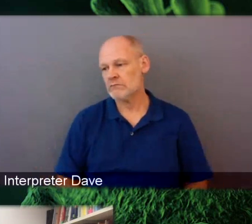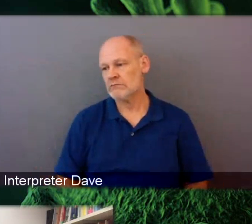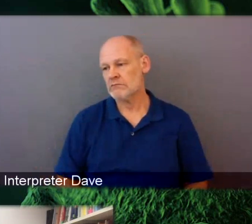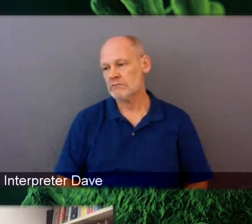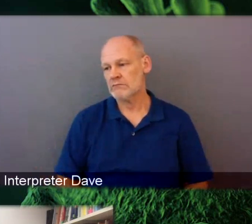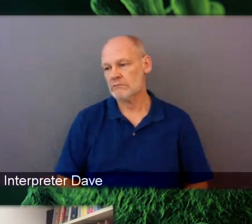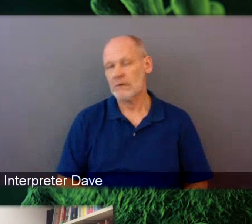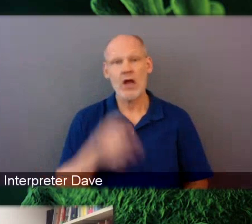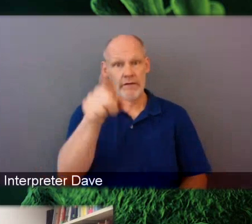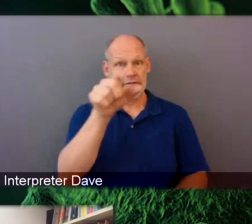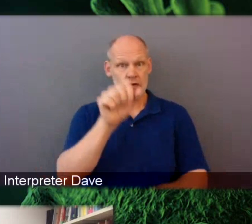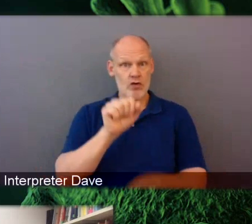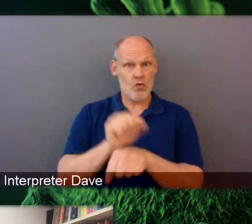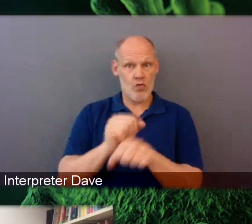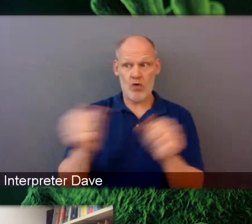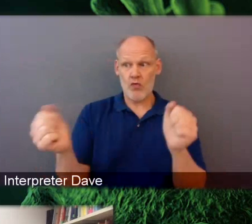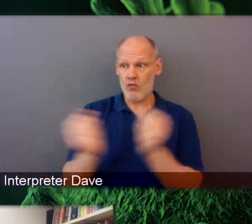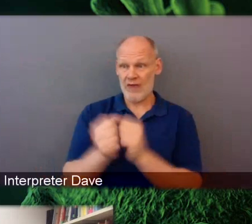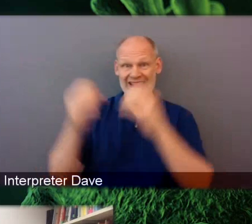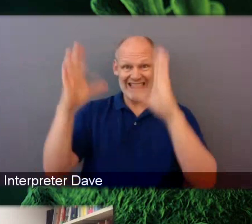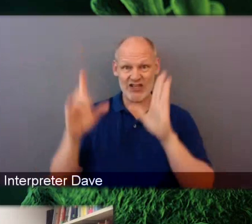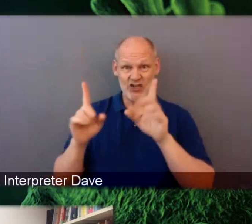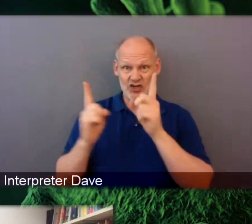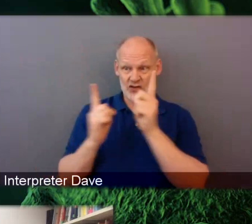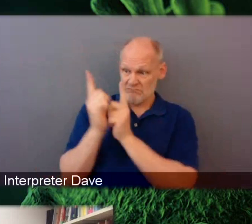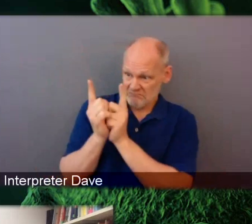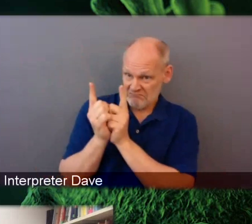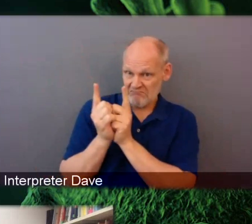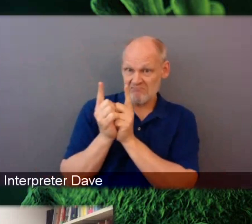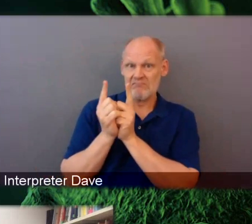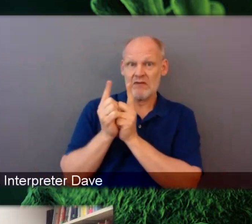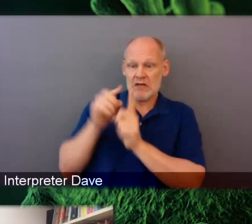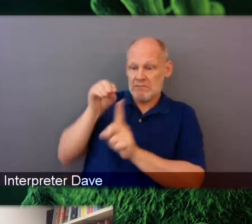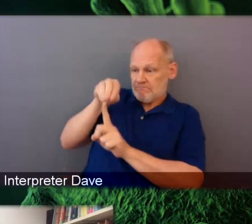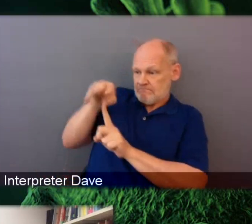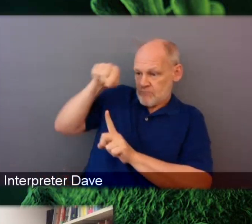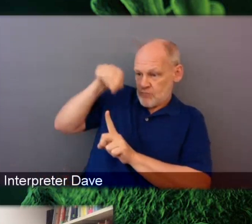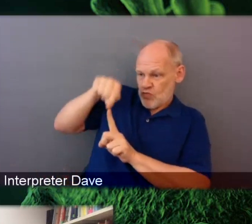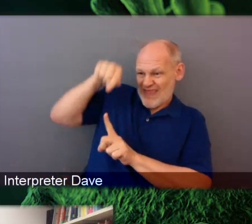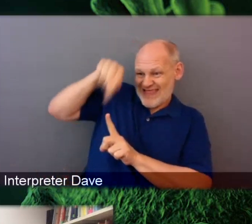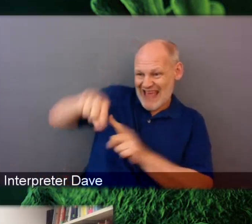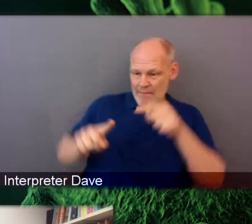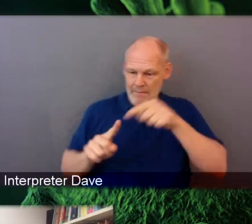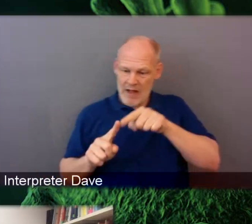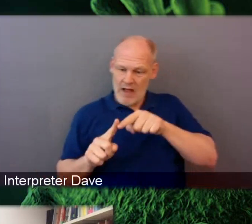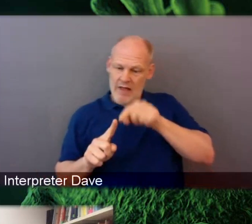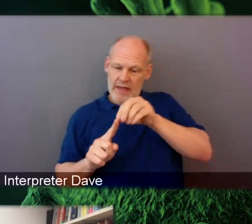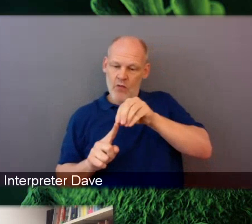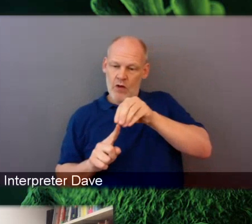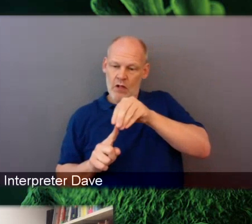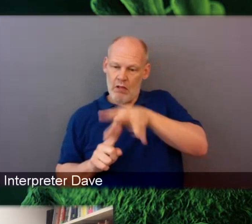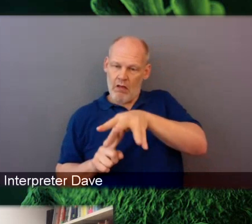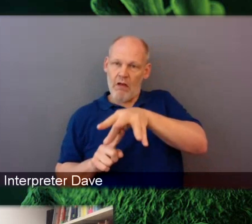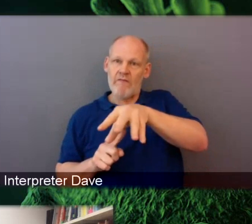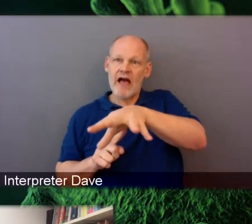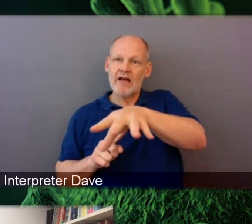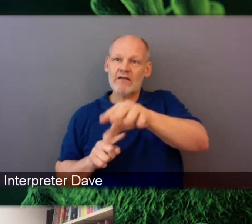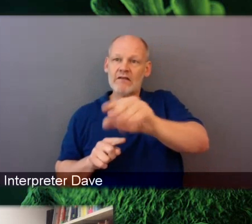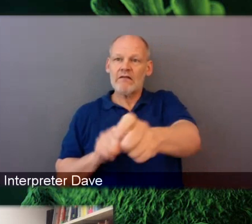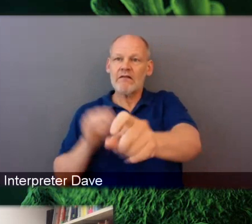practice, there's a ripple effect to hundreds or even thousands of students over the course of their careers. And